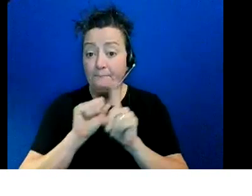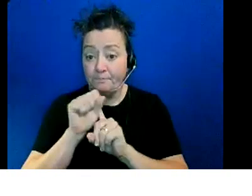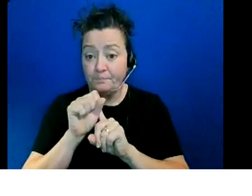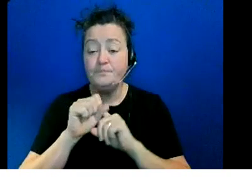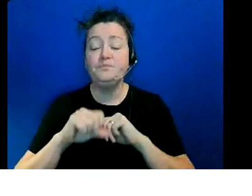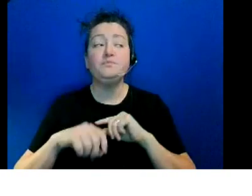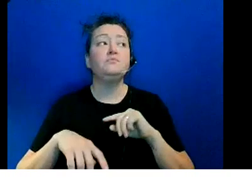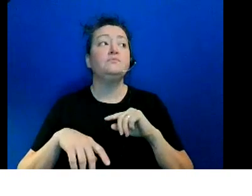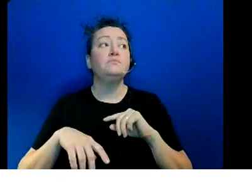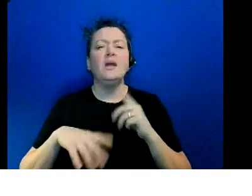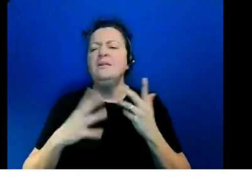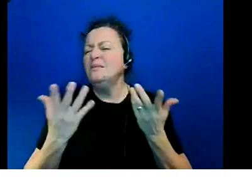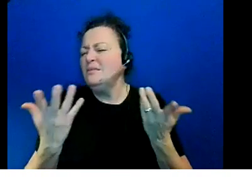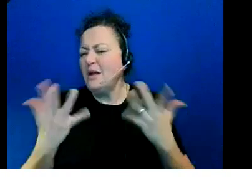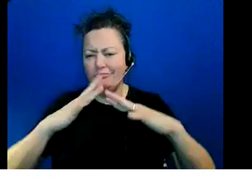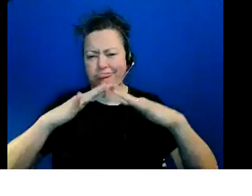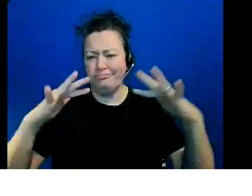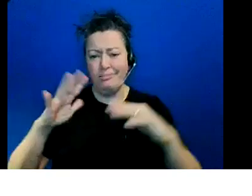from are very very different as well